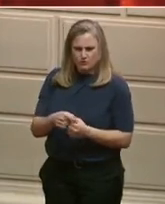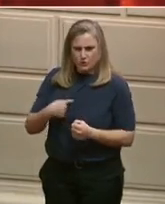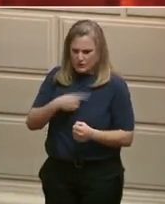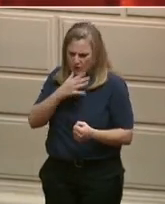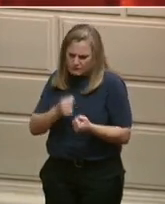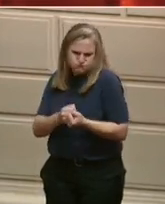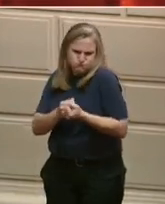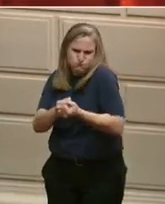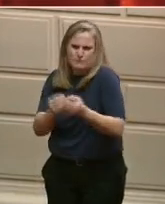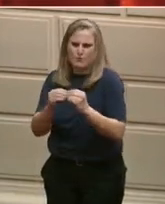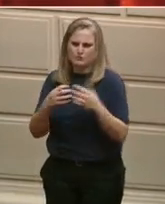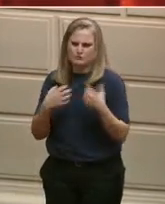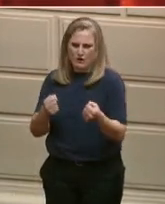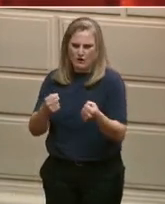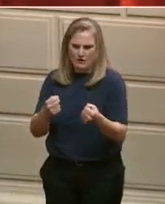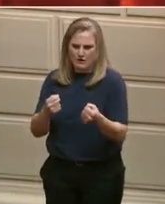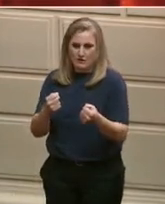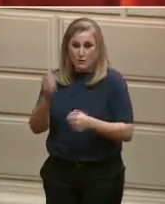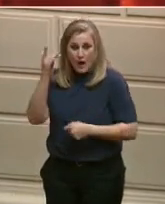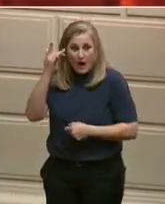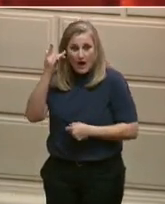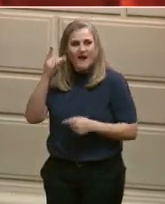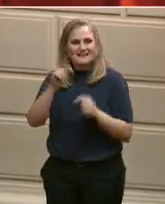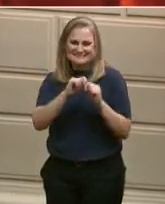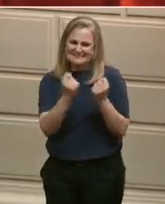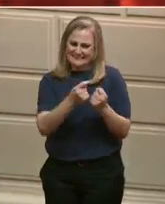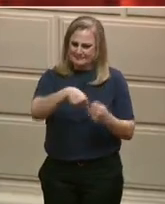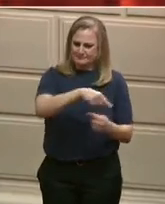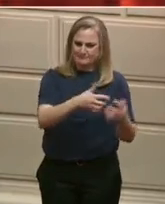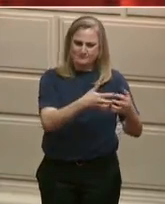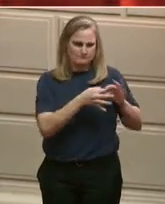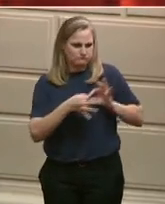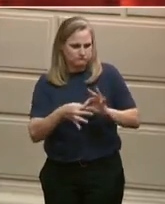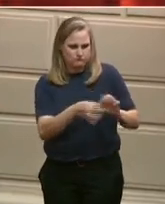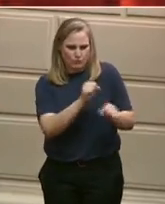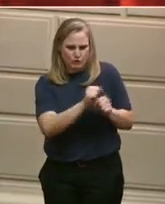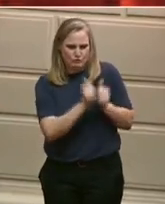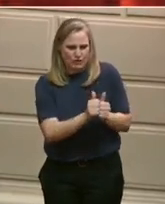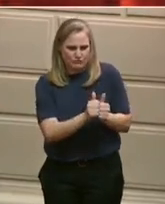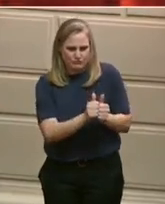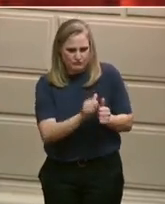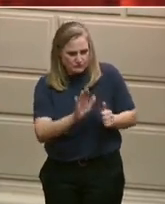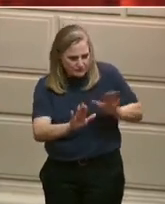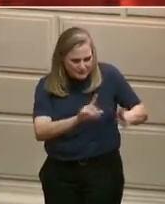that's doing the work in all 39 cities and towns.